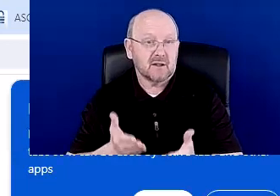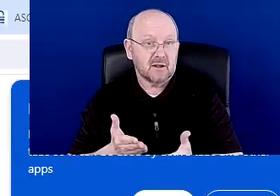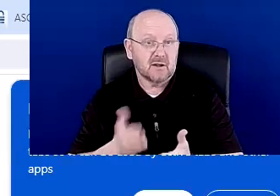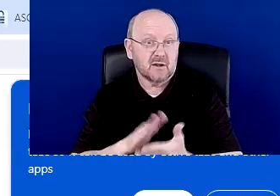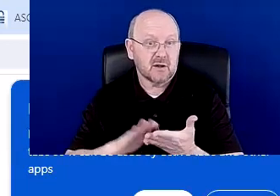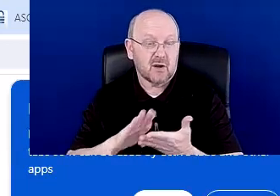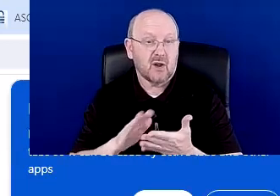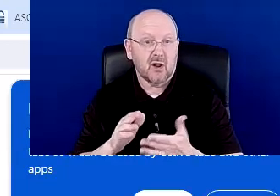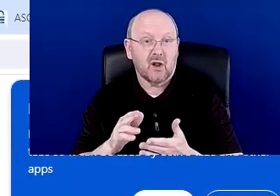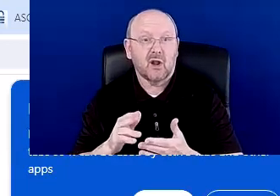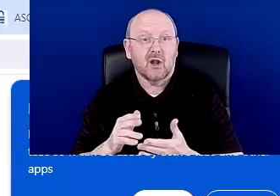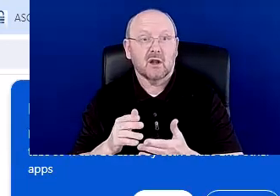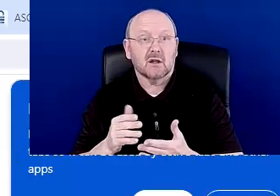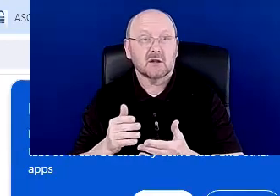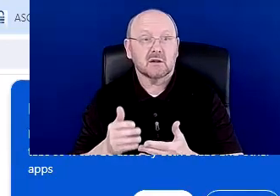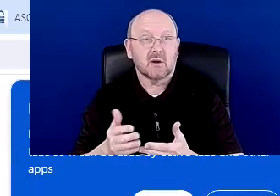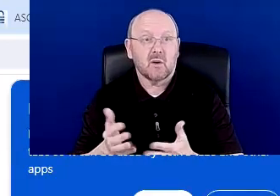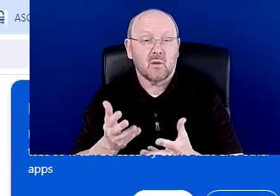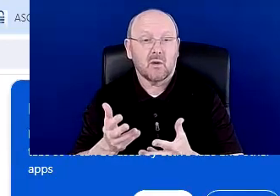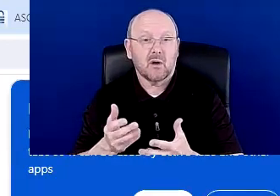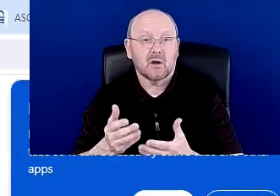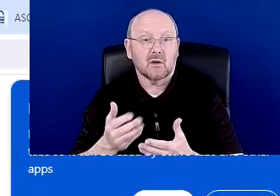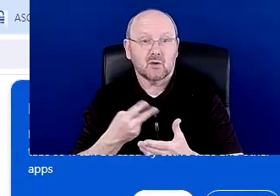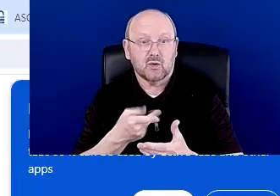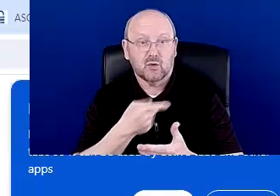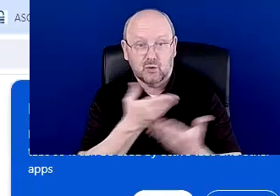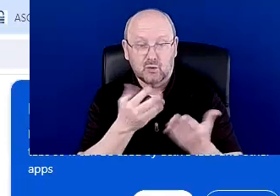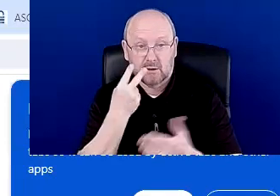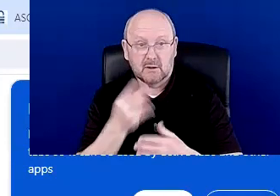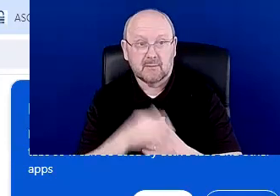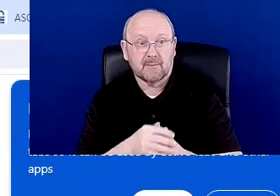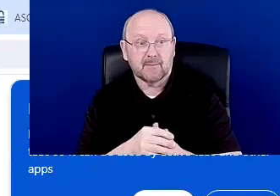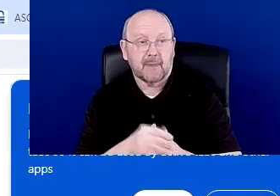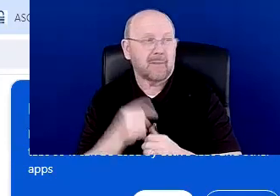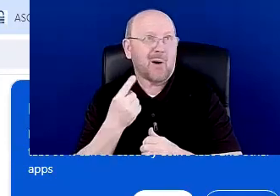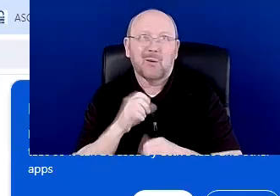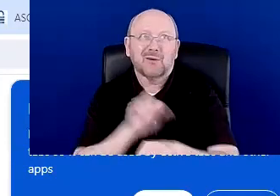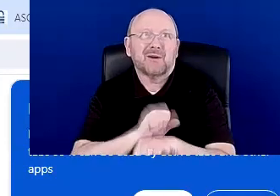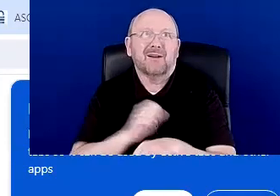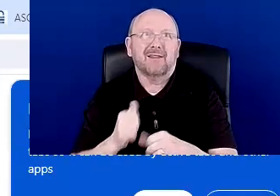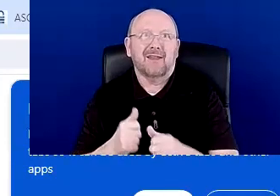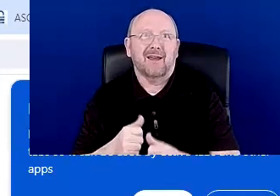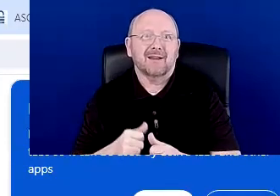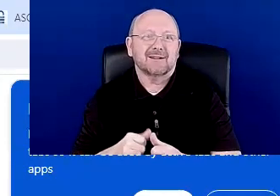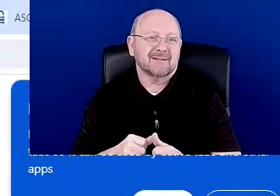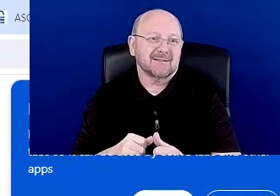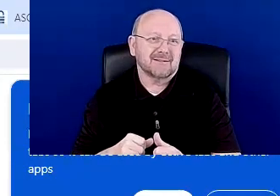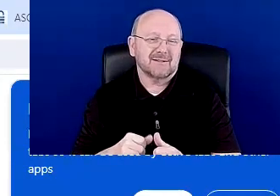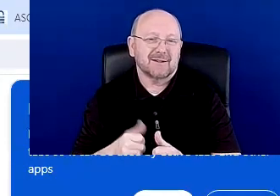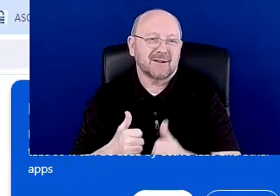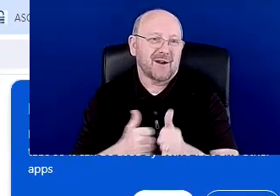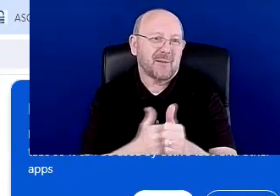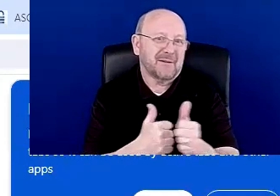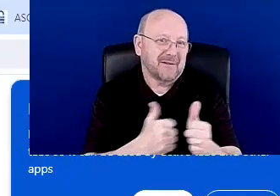something I'm working on, um, developing, um, always working on developing, um, especially this semester